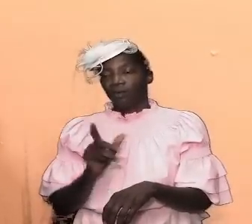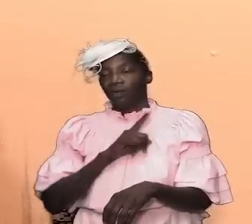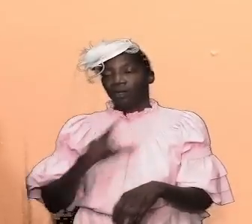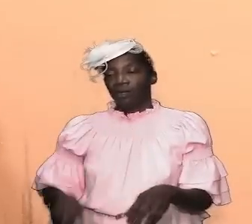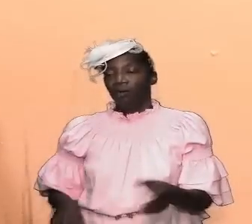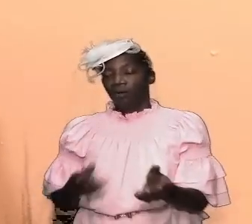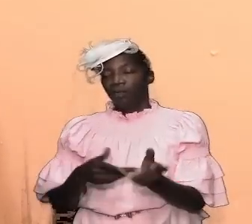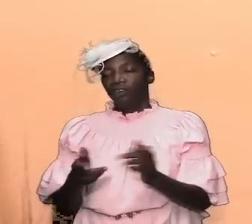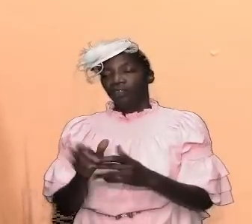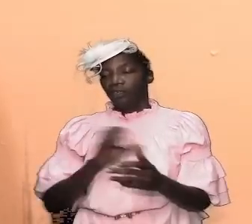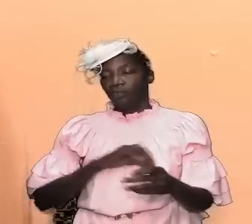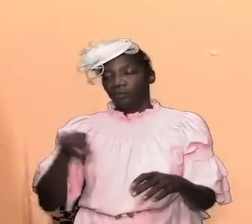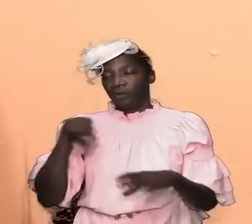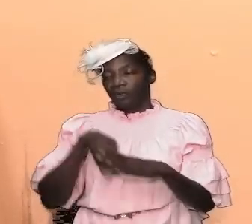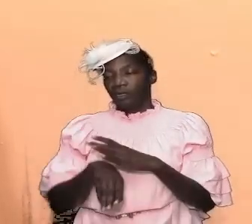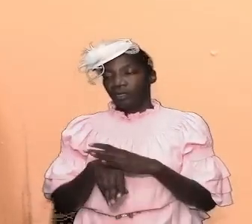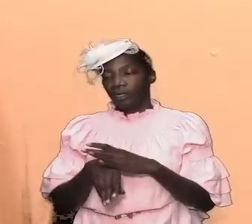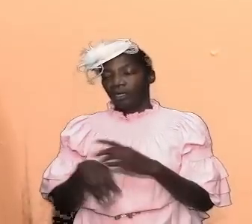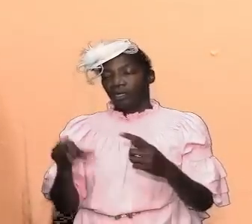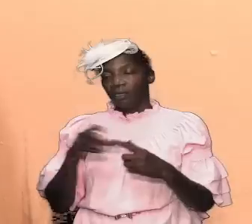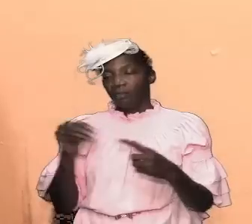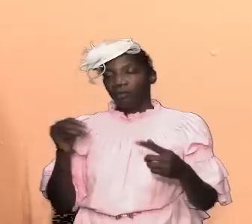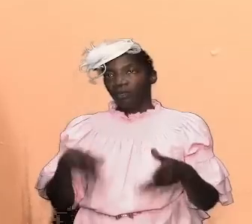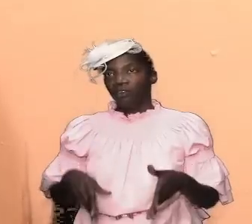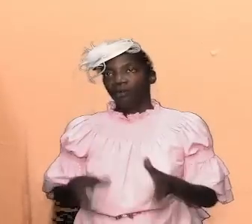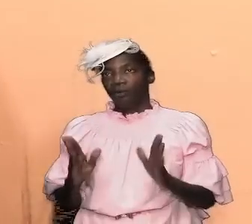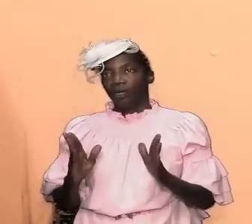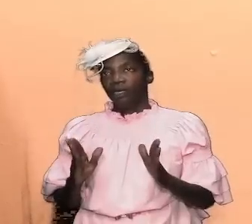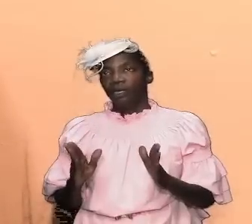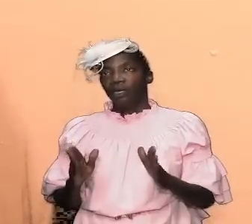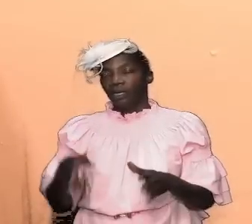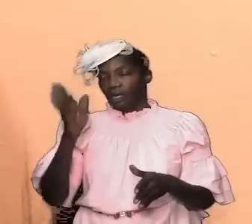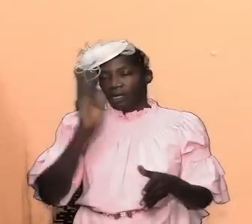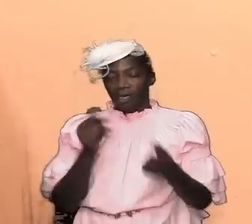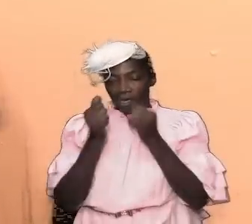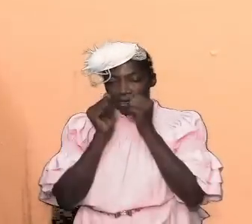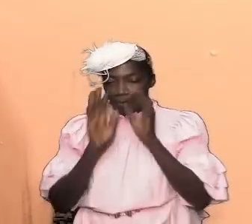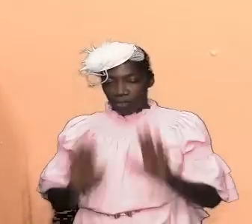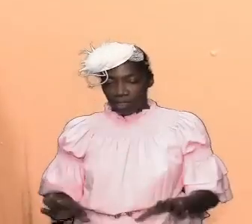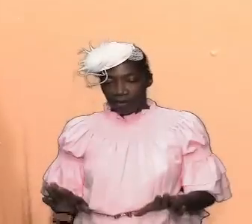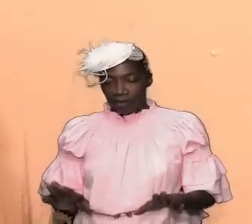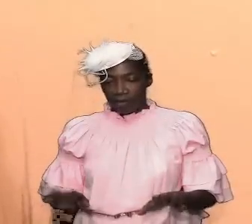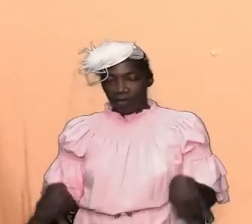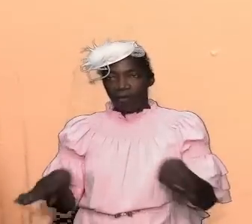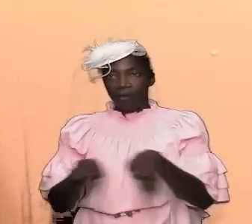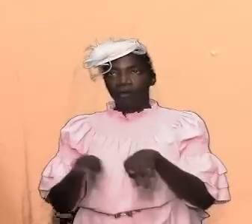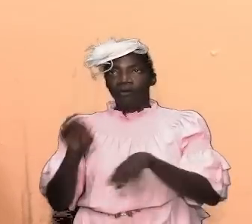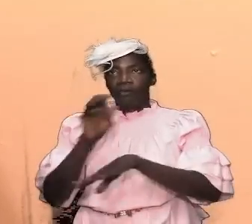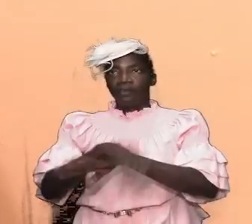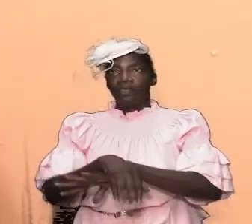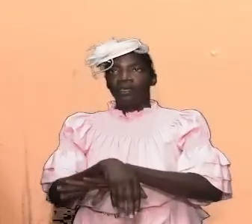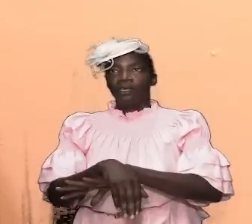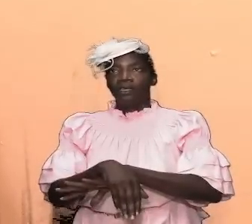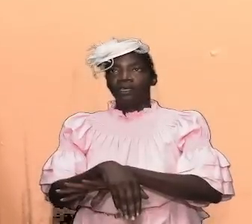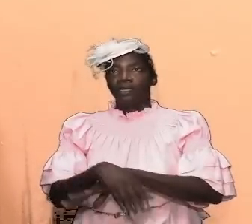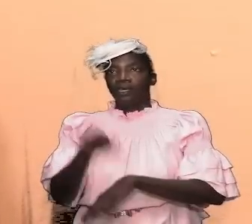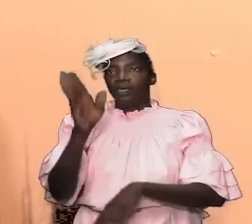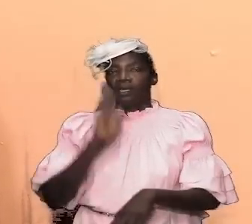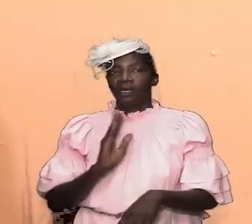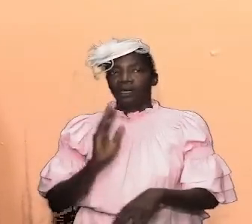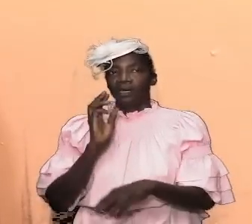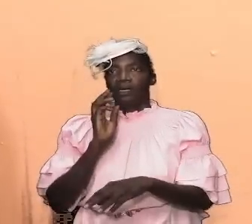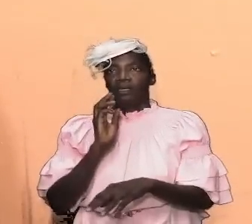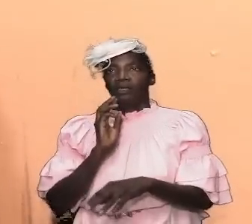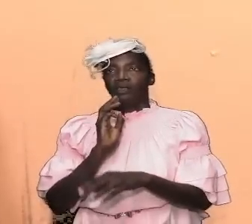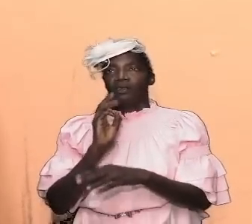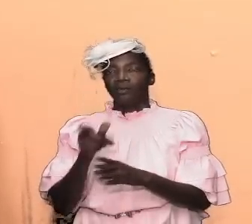jesus christ in a particular way god bless you as we close tonight and god's willing next week